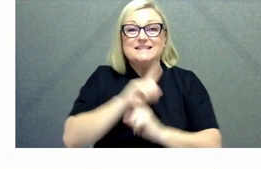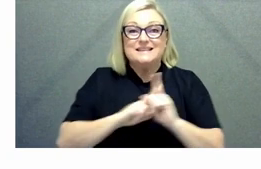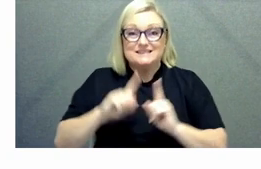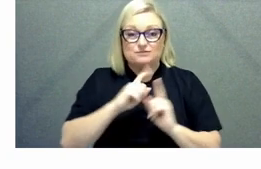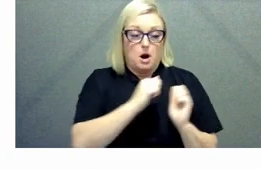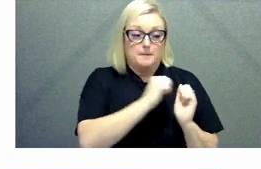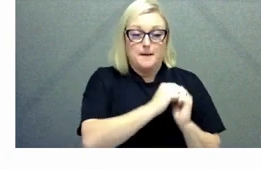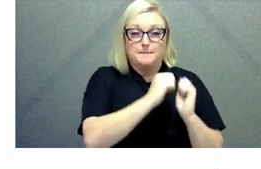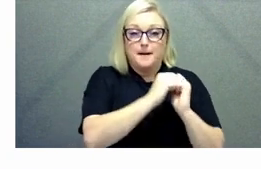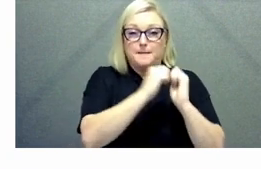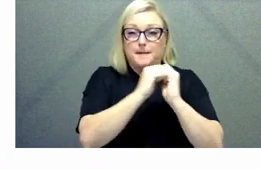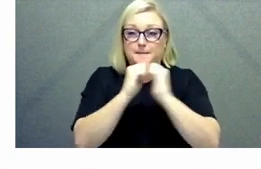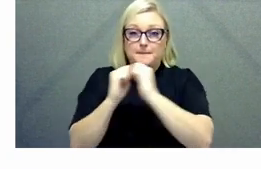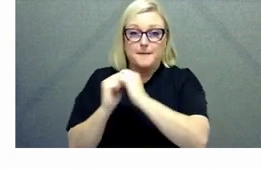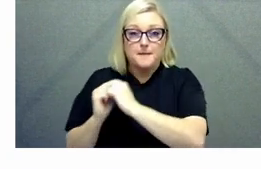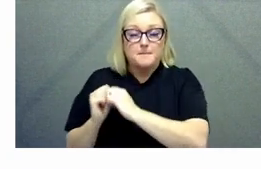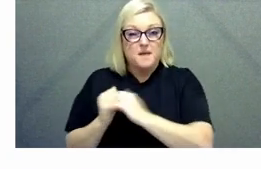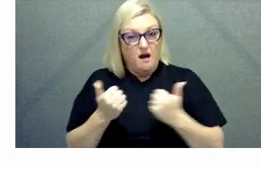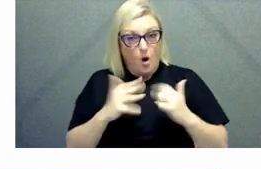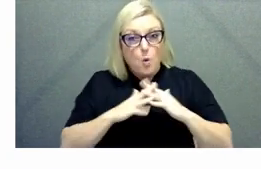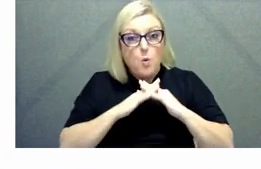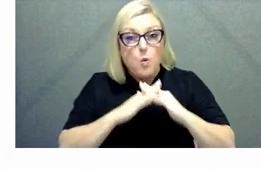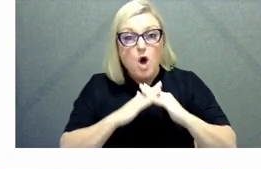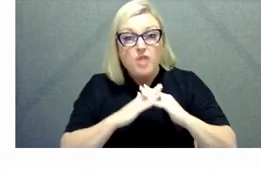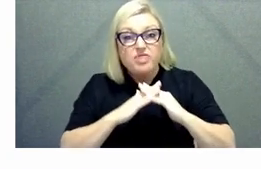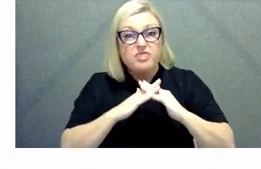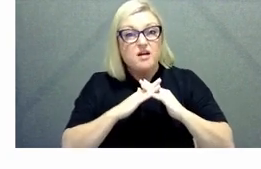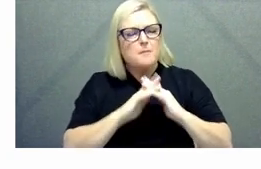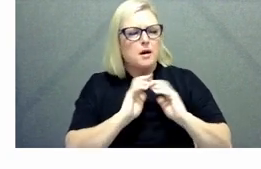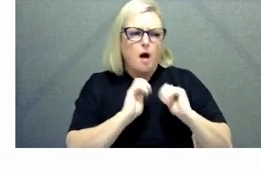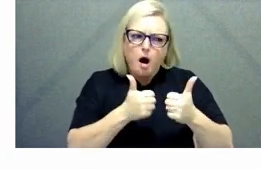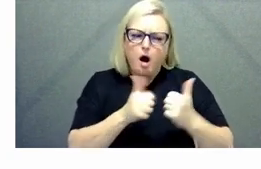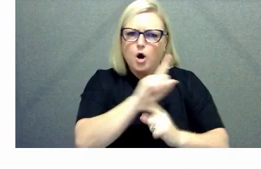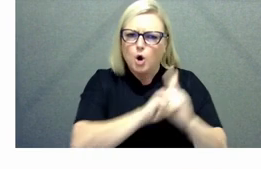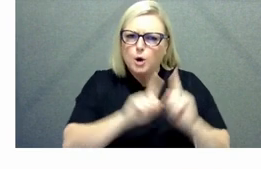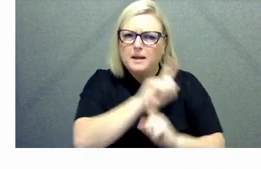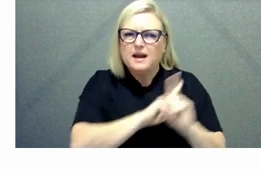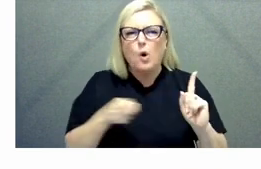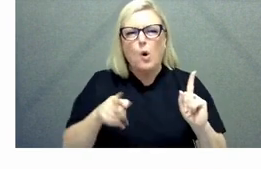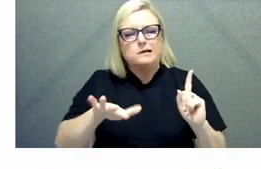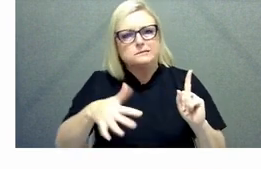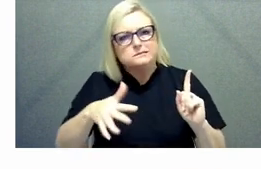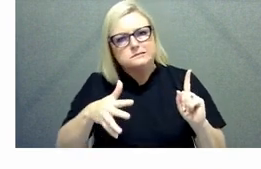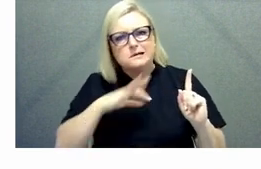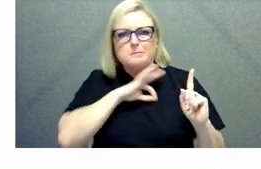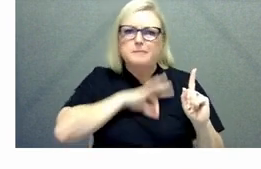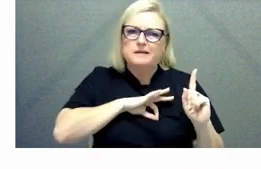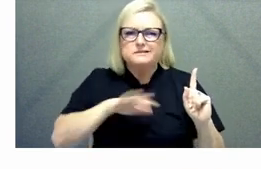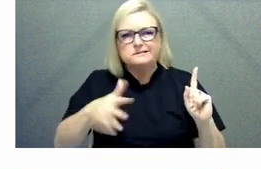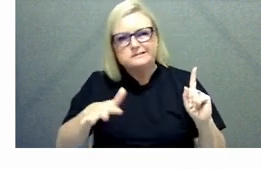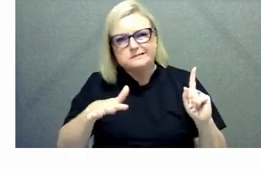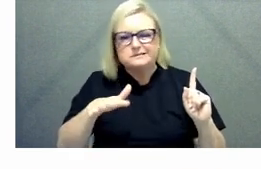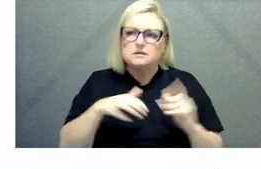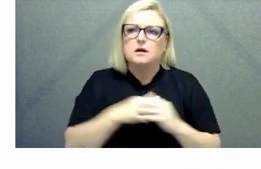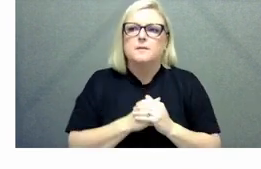we groan you know do we make the best of our time or you know and how how can we take a bit of our to make that work